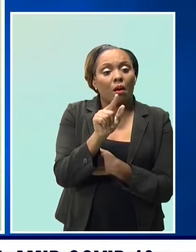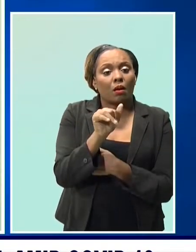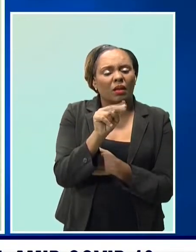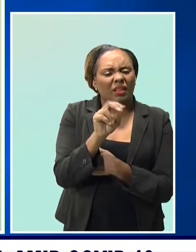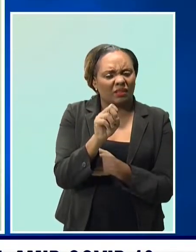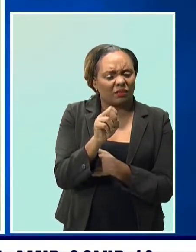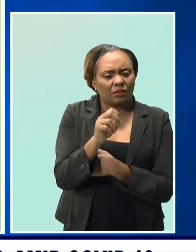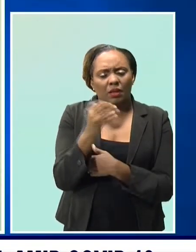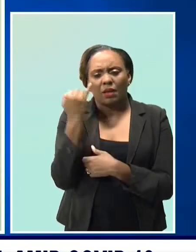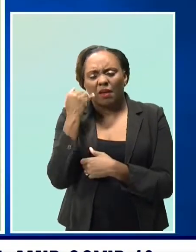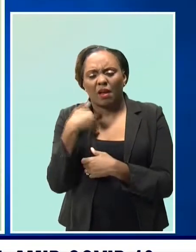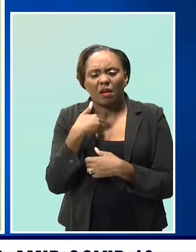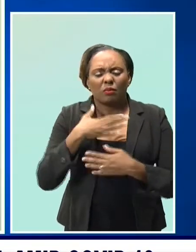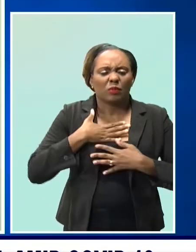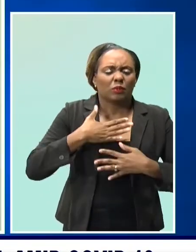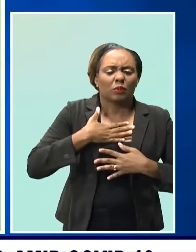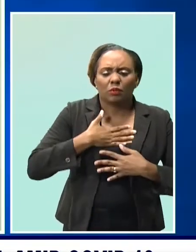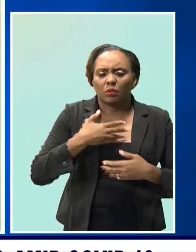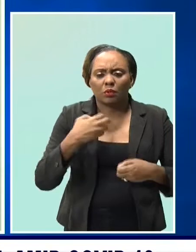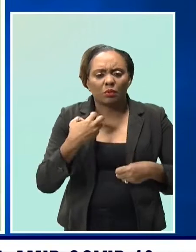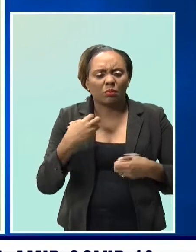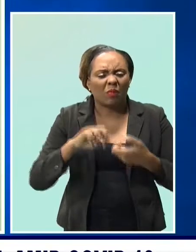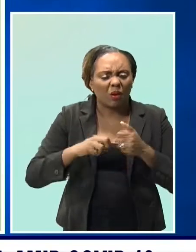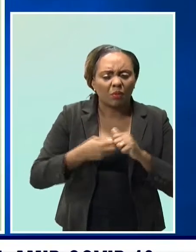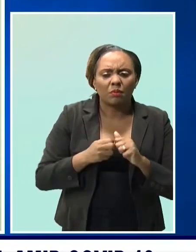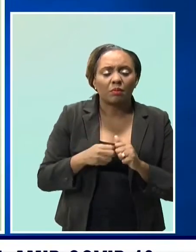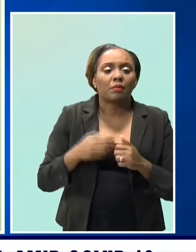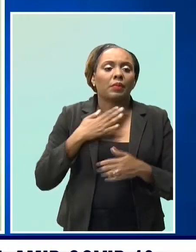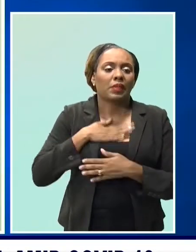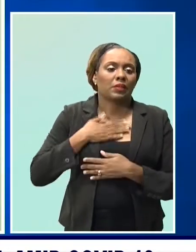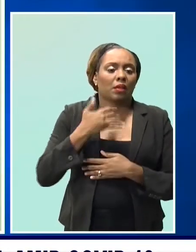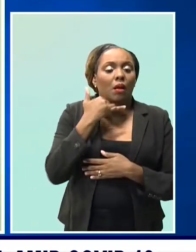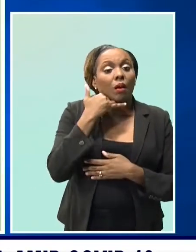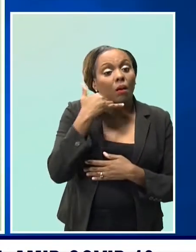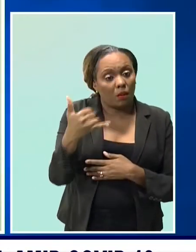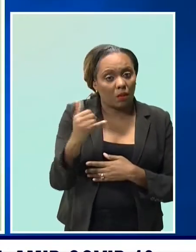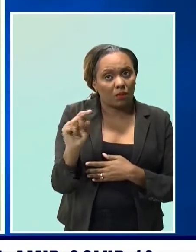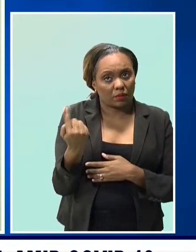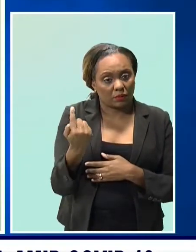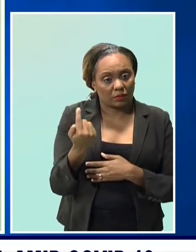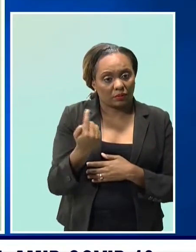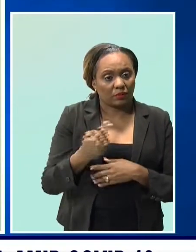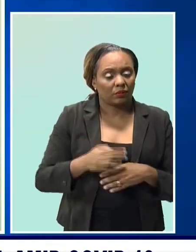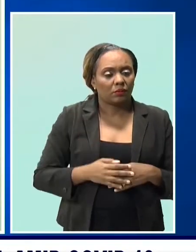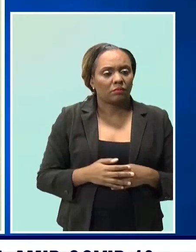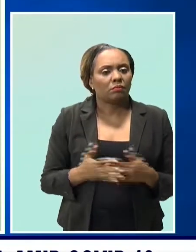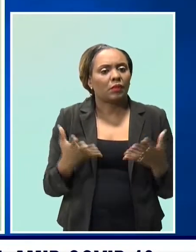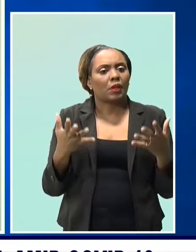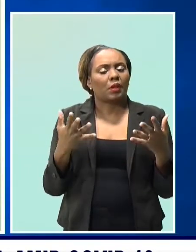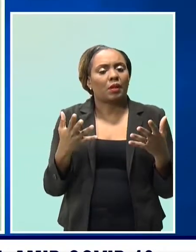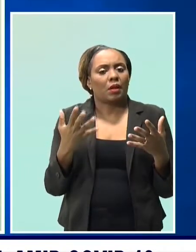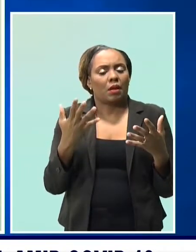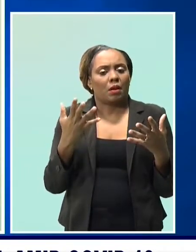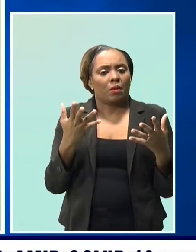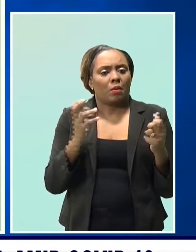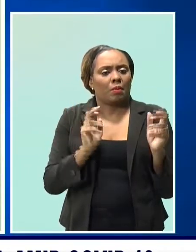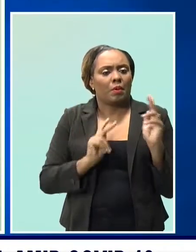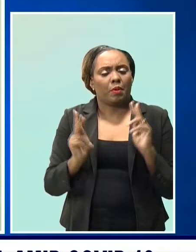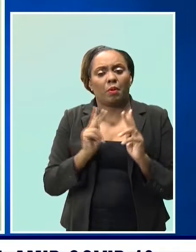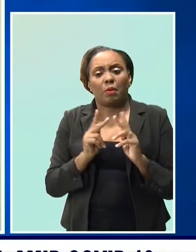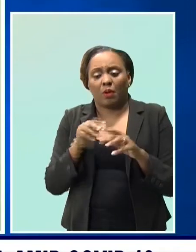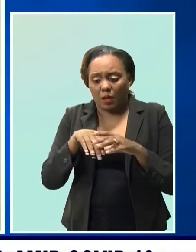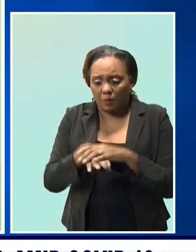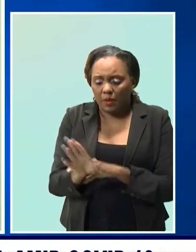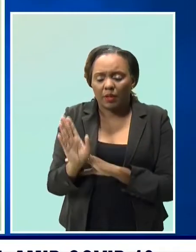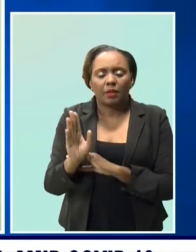symptoms, because we want to make sure the system is reserved for those who are most